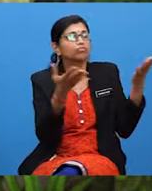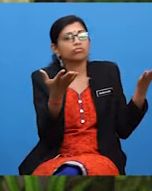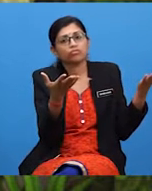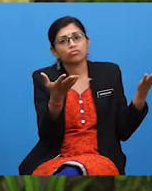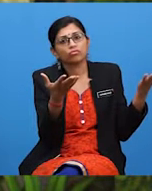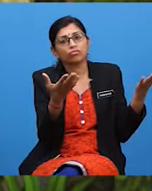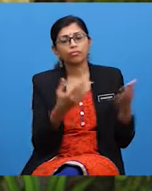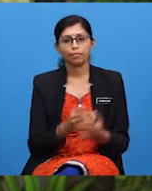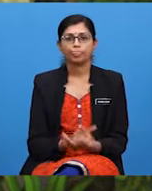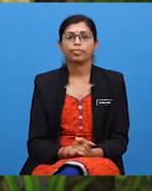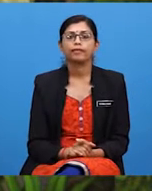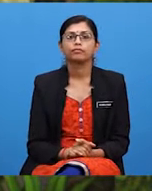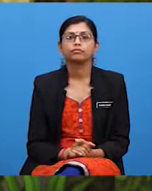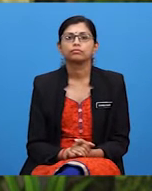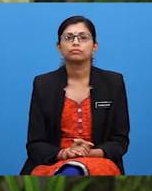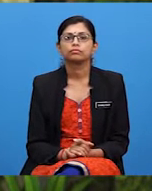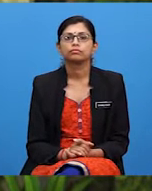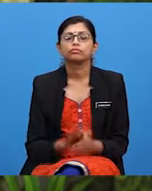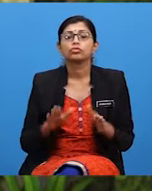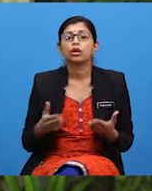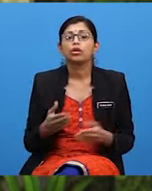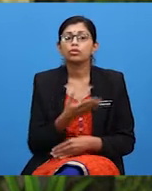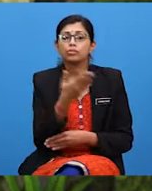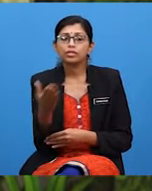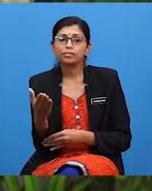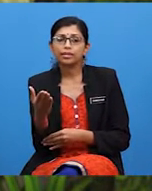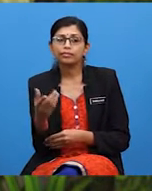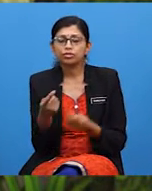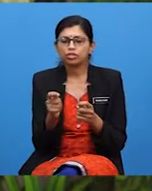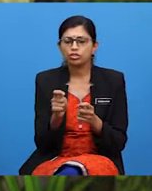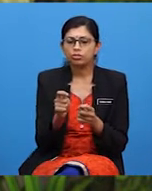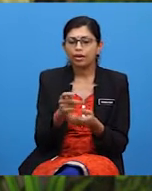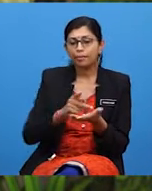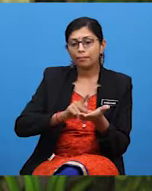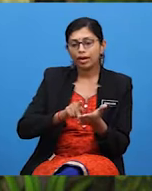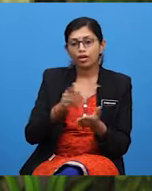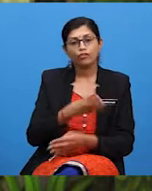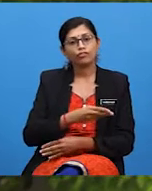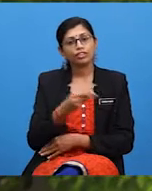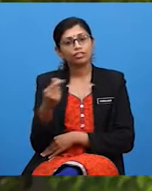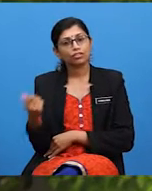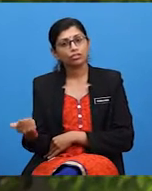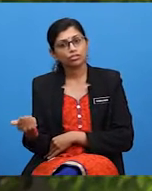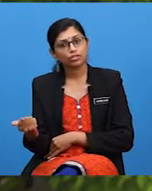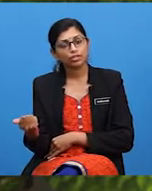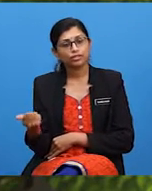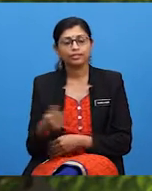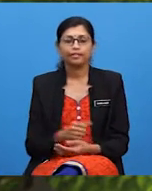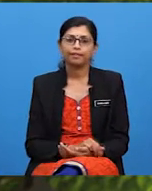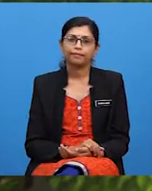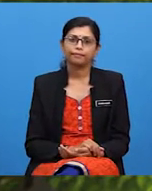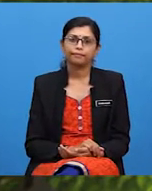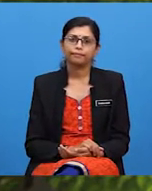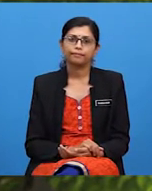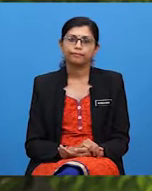for the wildlife, you could try to become a part of the solution. From time to time,